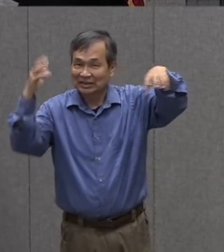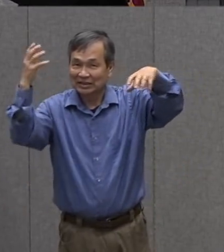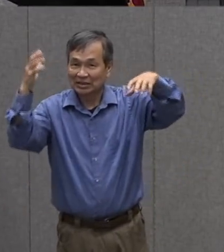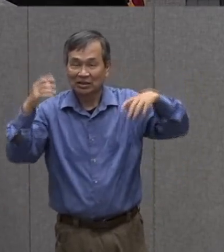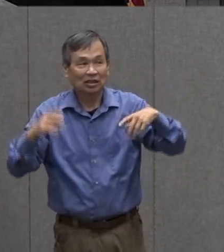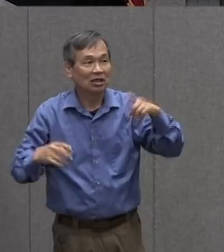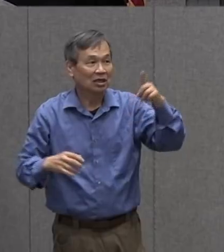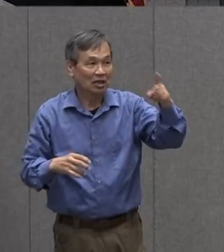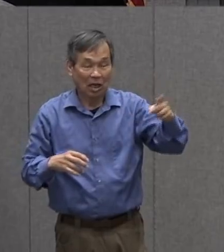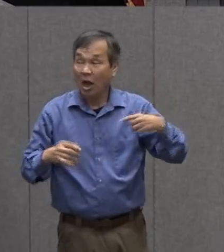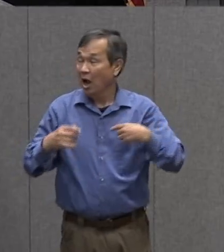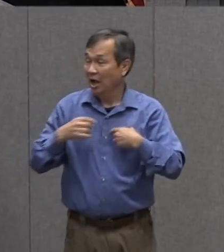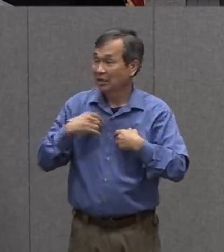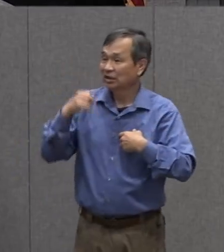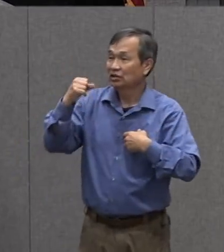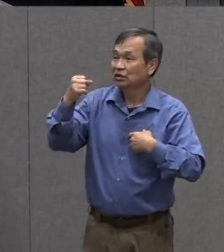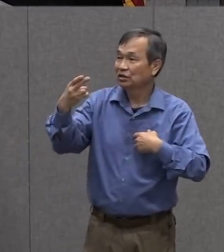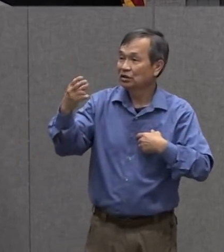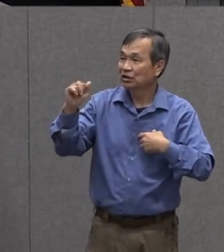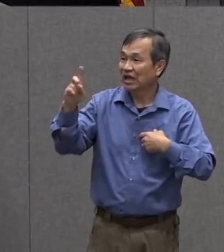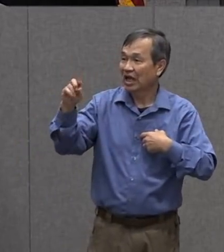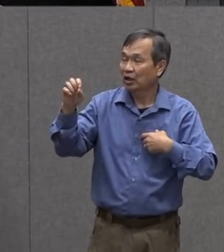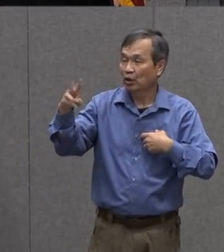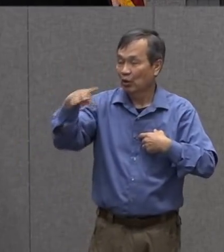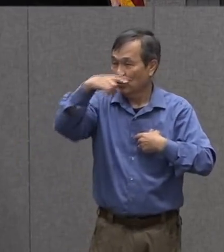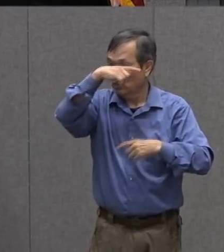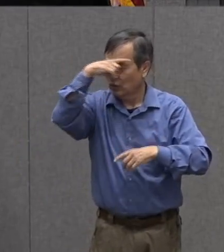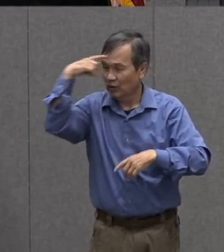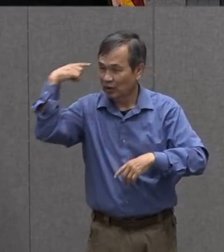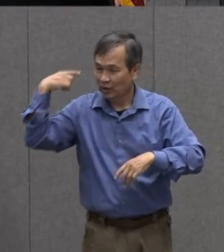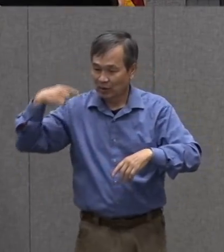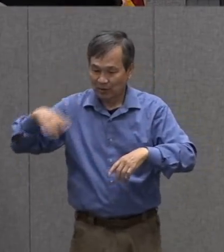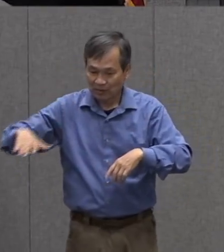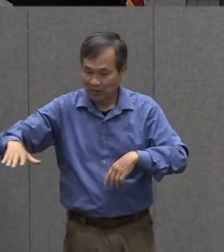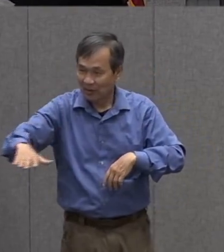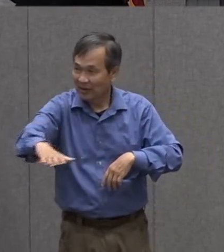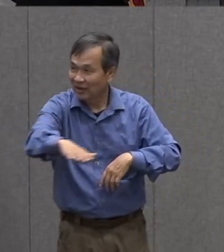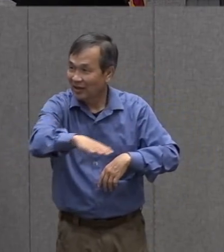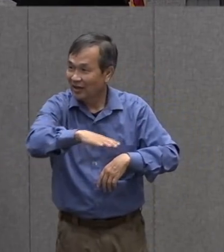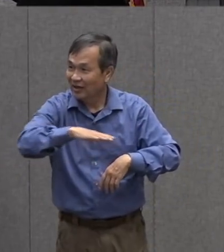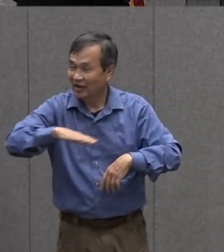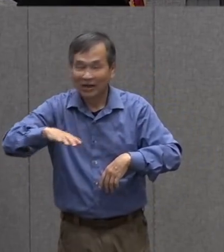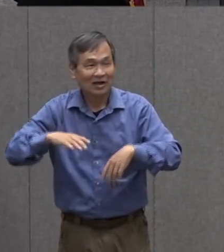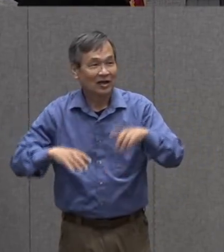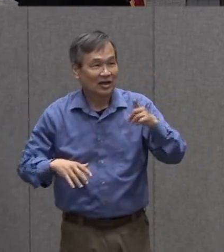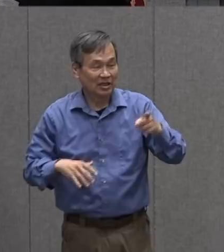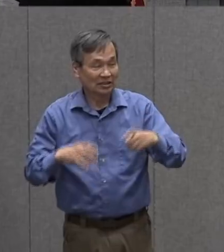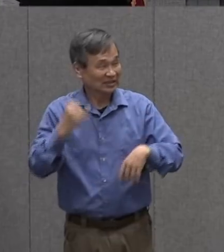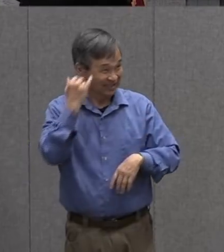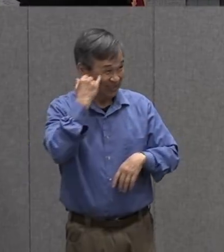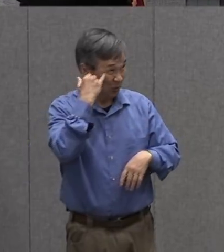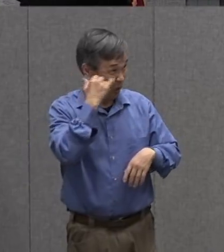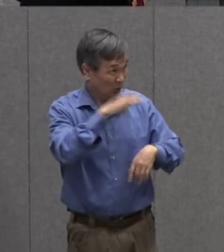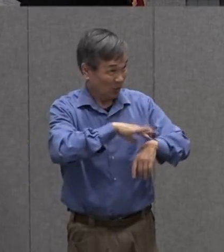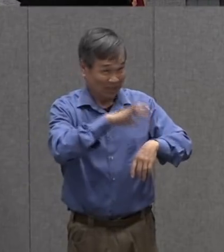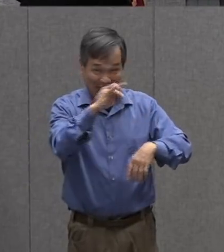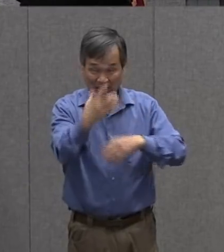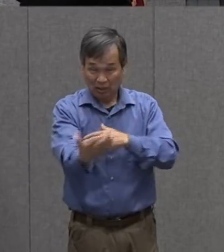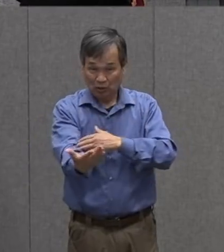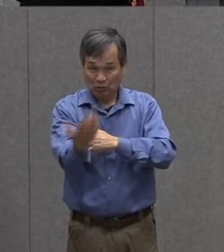see a shadow so how did the shadow do the shadows move they do if i went out at eight o'clock in the morning